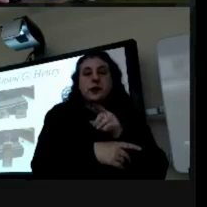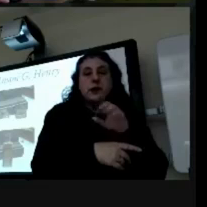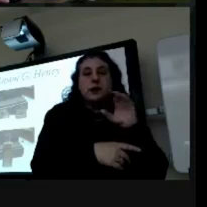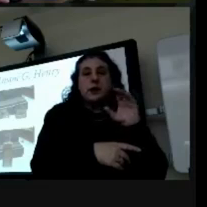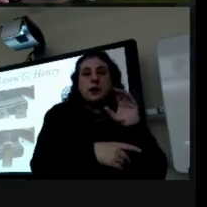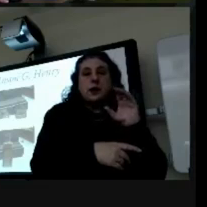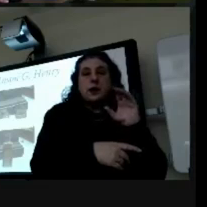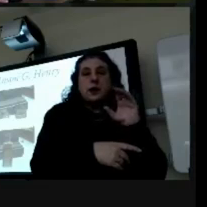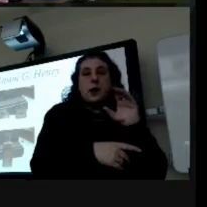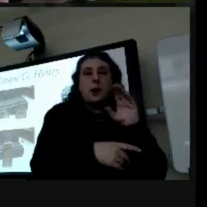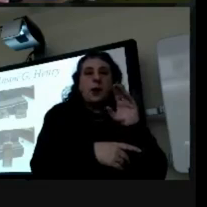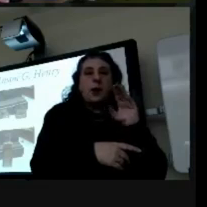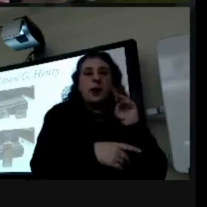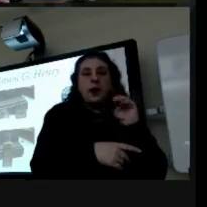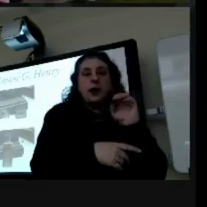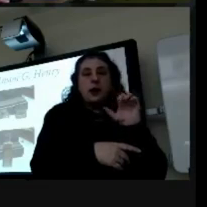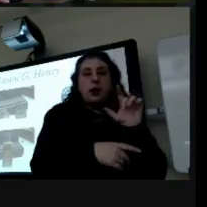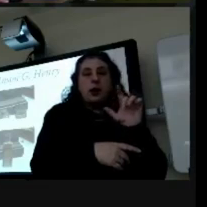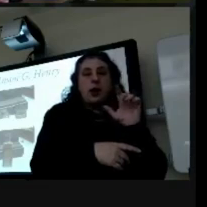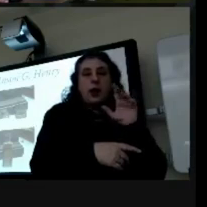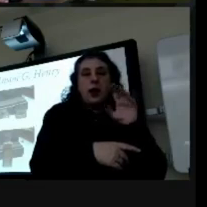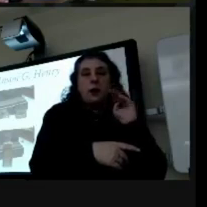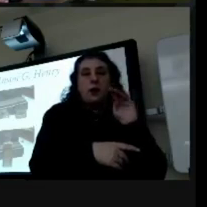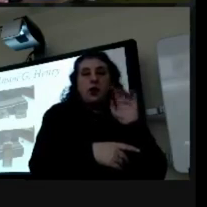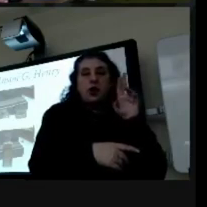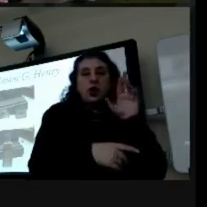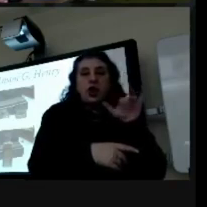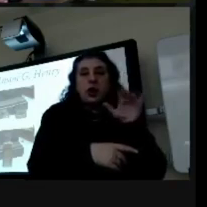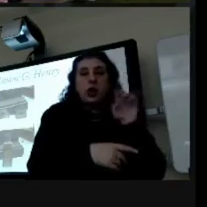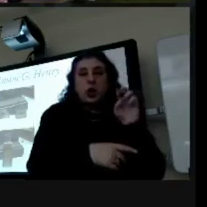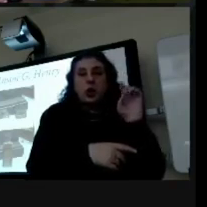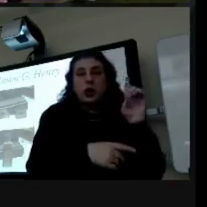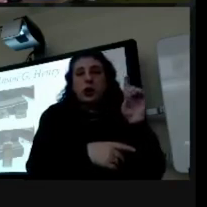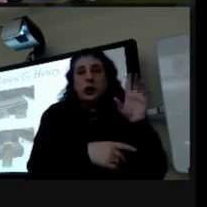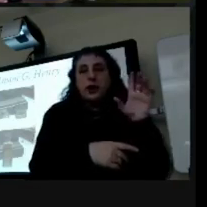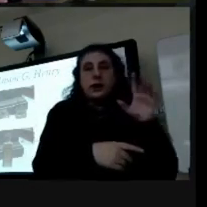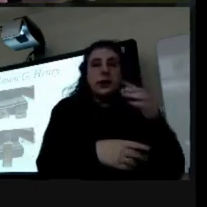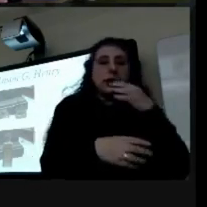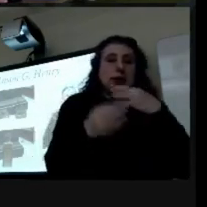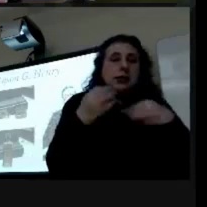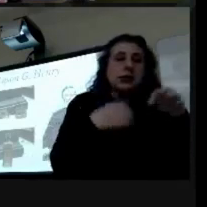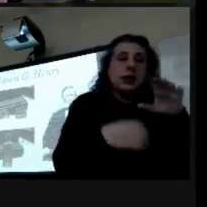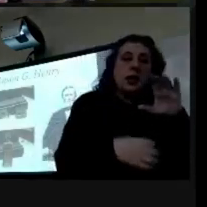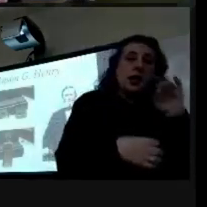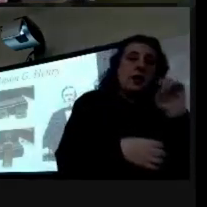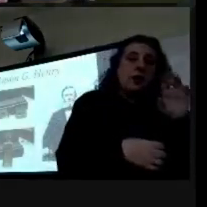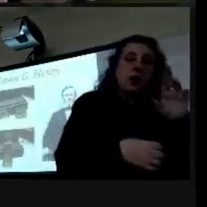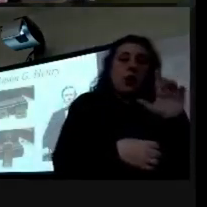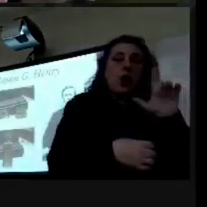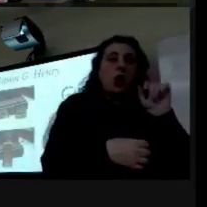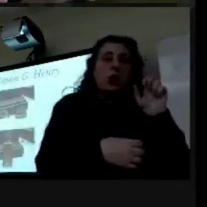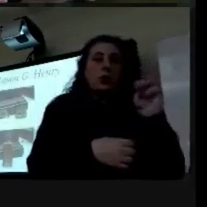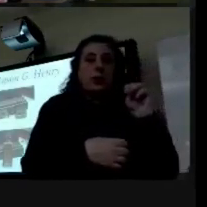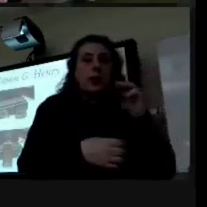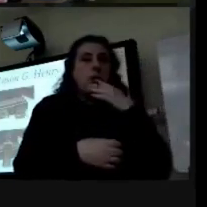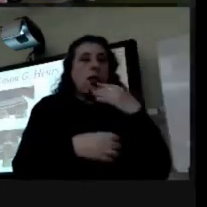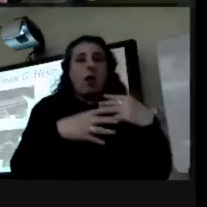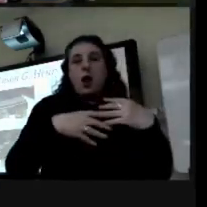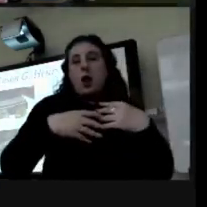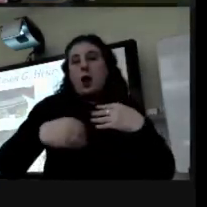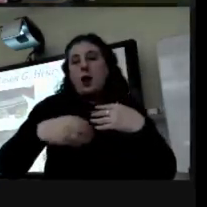mercury chloride and instead he advocated camp for laudanum and bloodletting